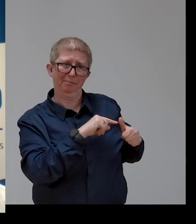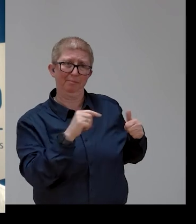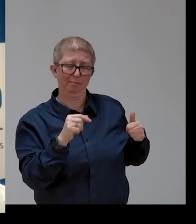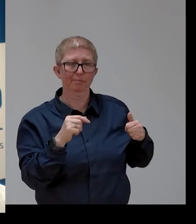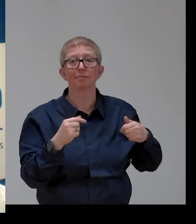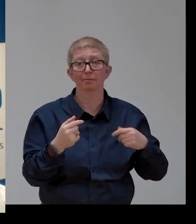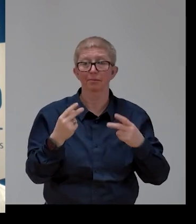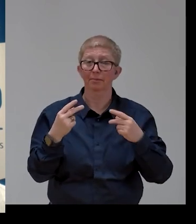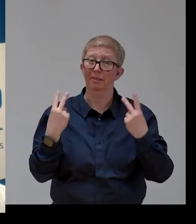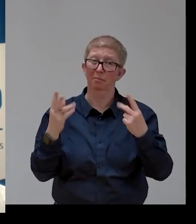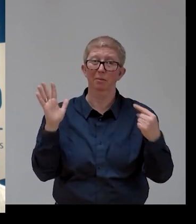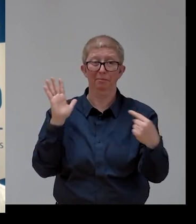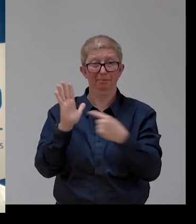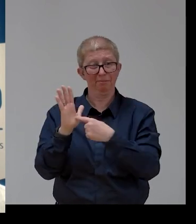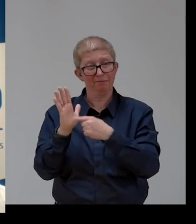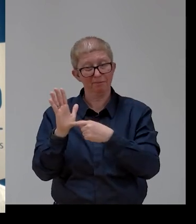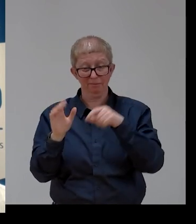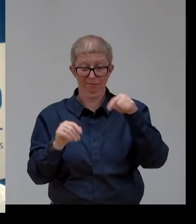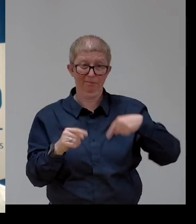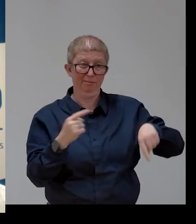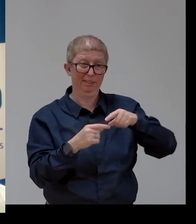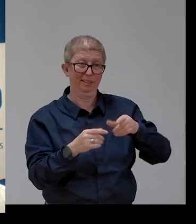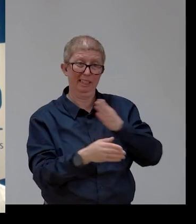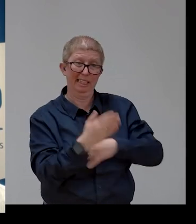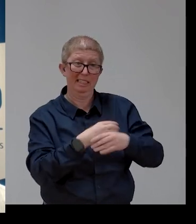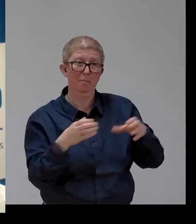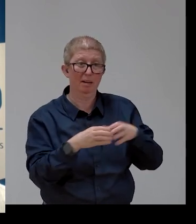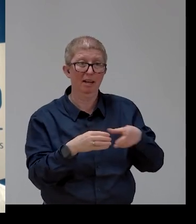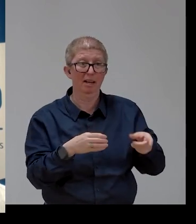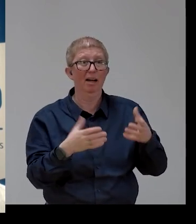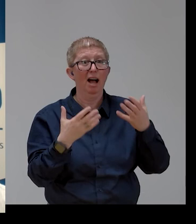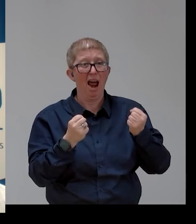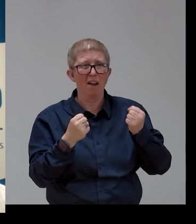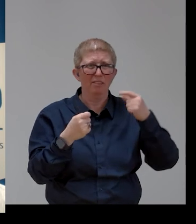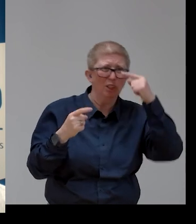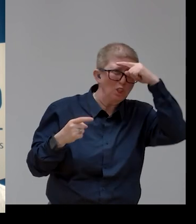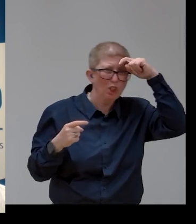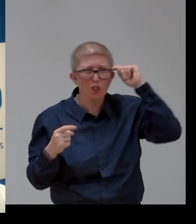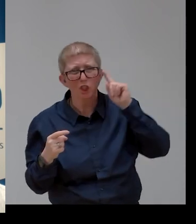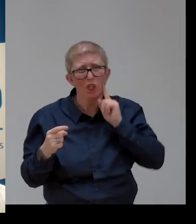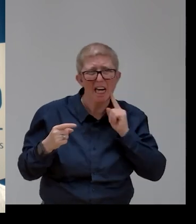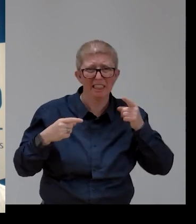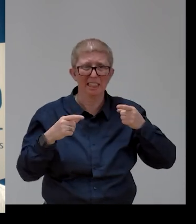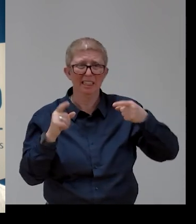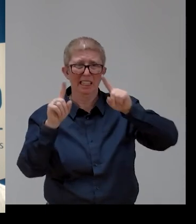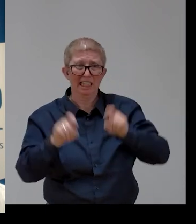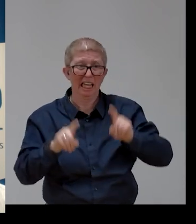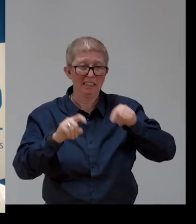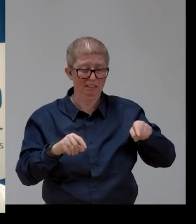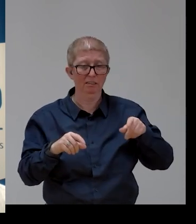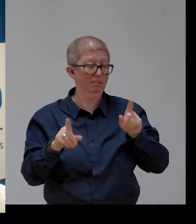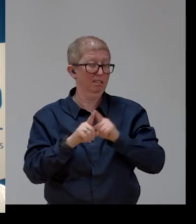employment of persons with disabilities. It will really be a stress test for Europe and for the world in the years to come, and I think we will be touched in that